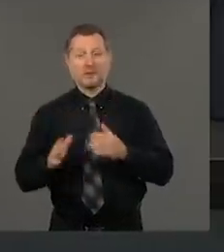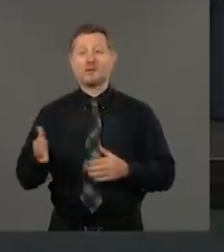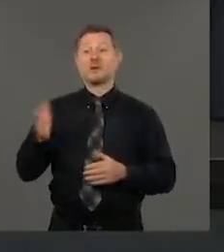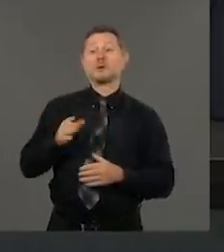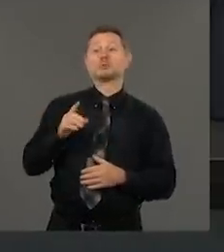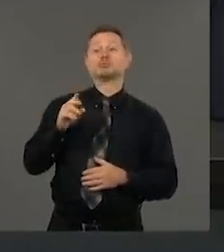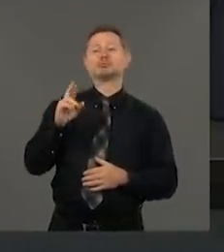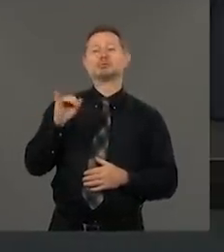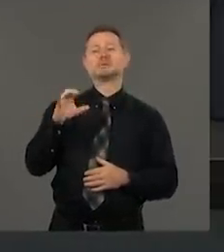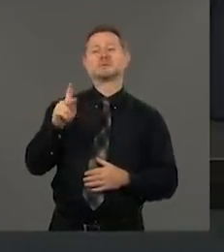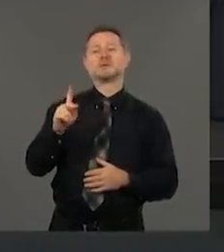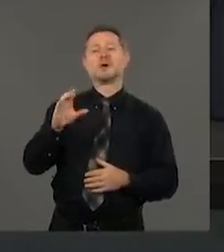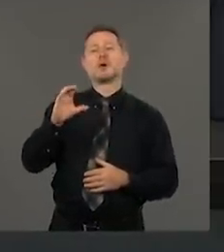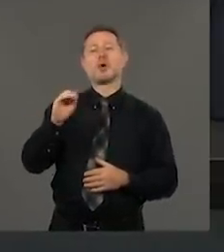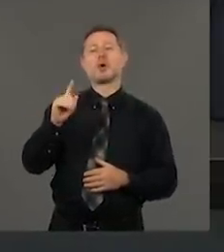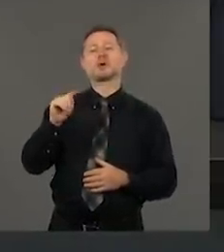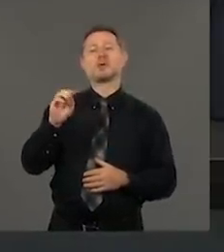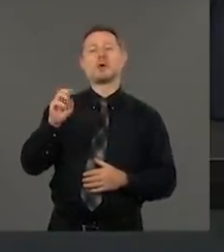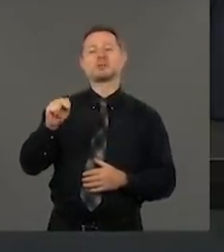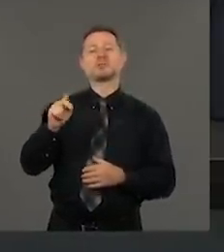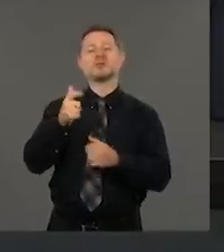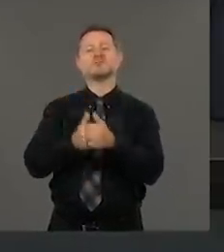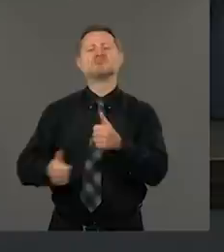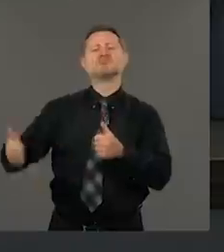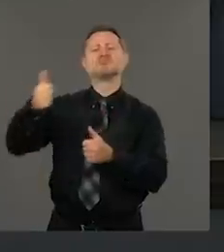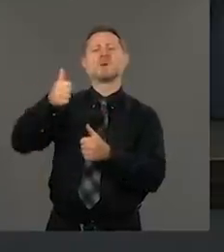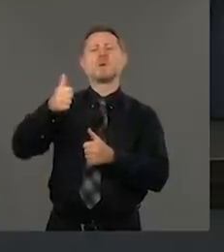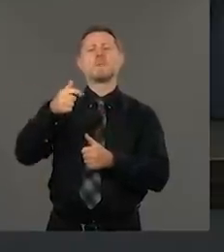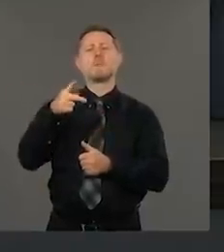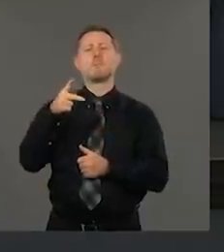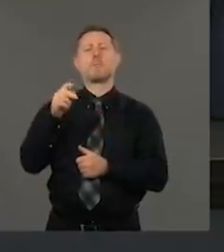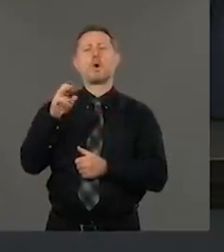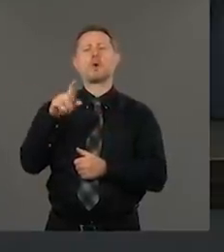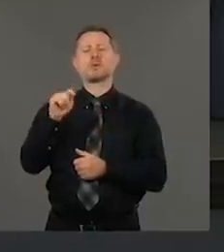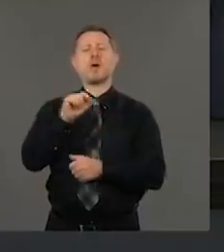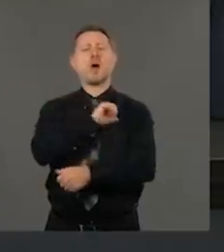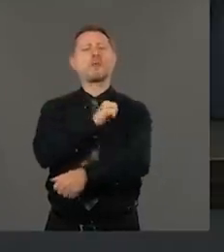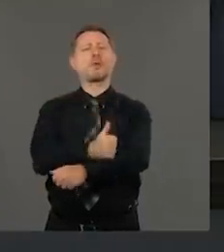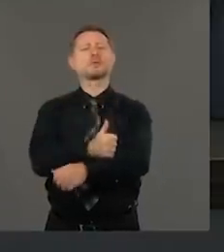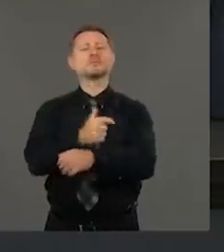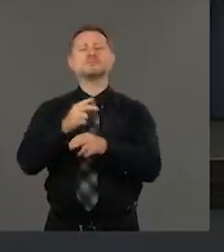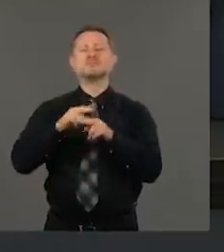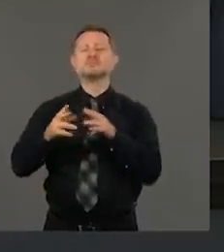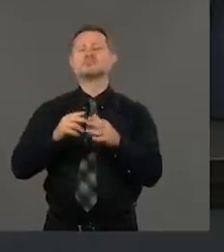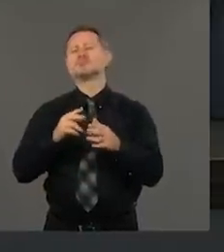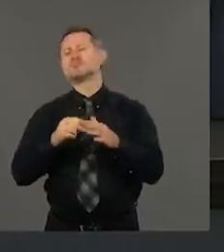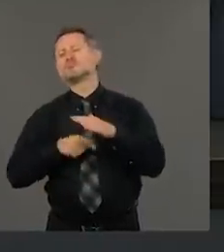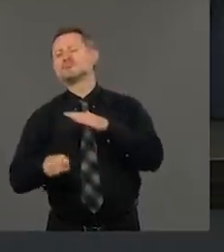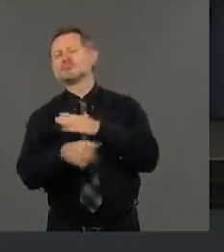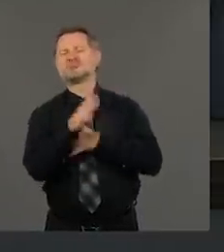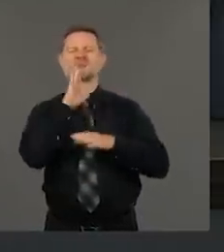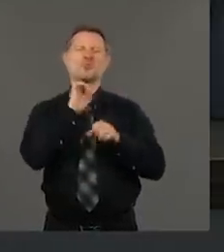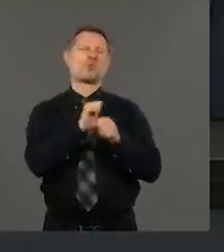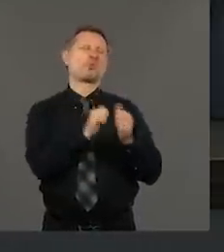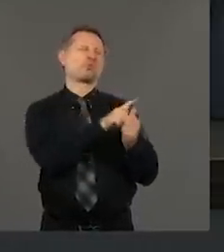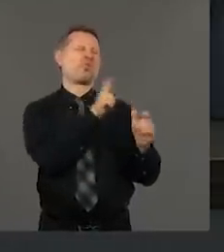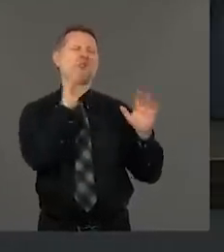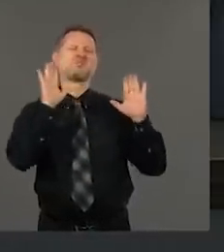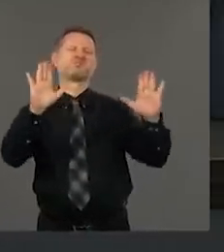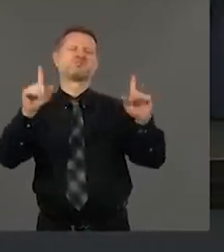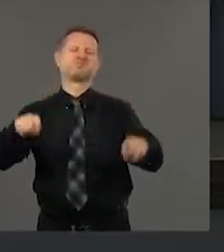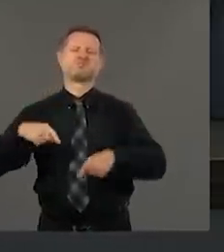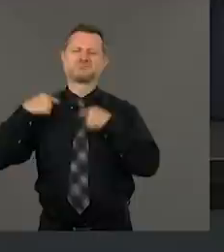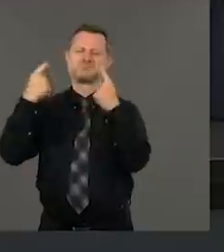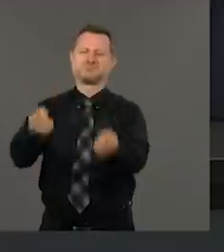Cotton, who is the head of the Port Authority, who's been doing an extraordinary job overall, building LaGuardia